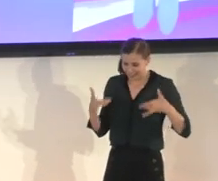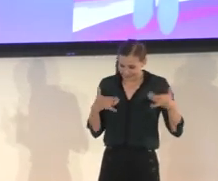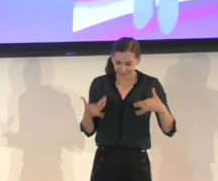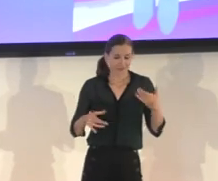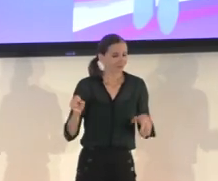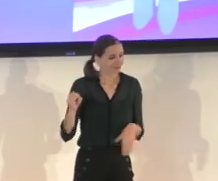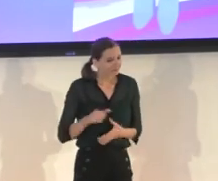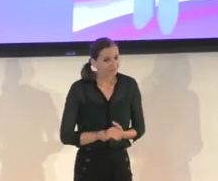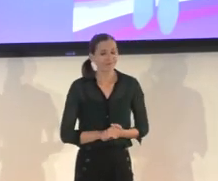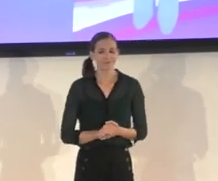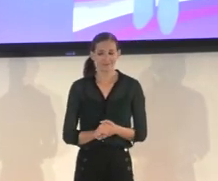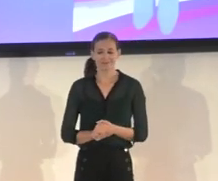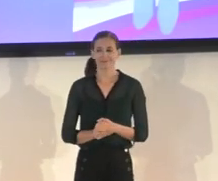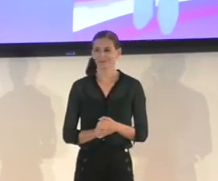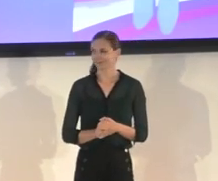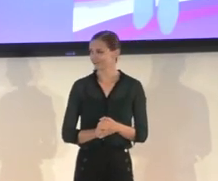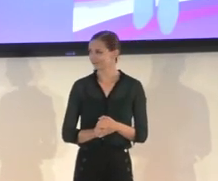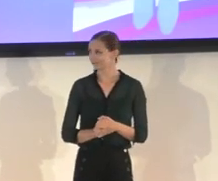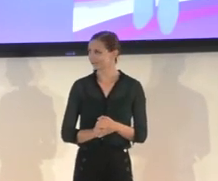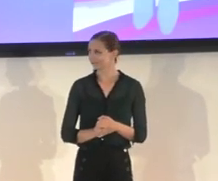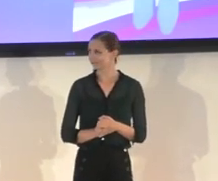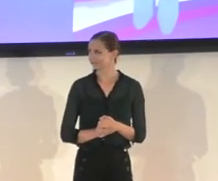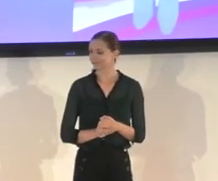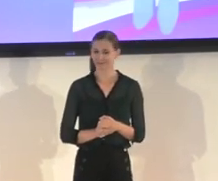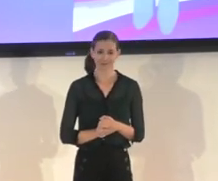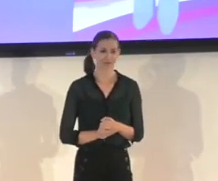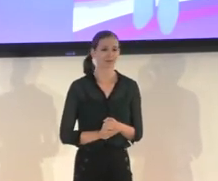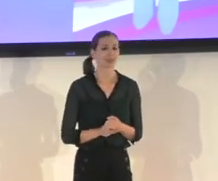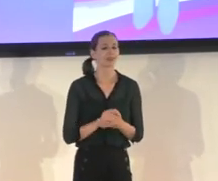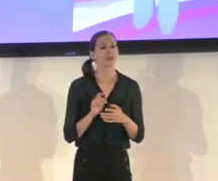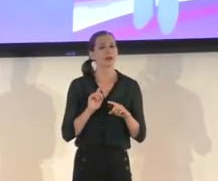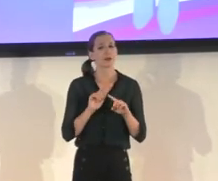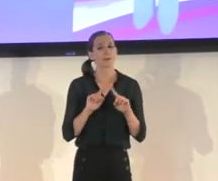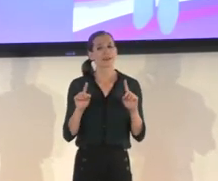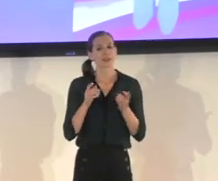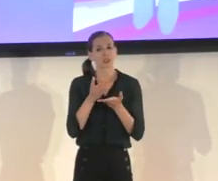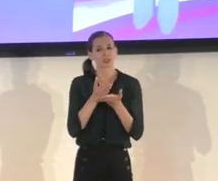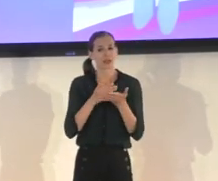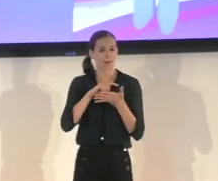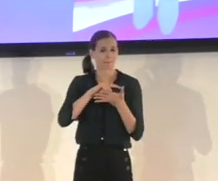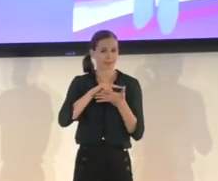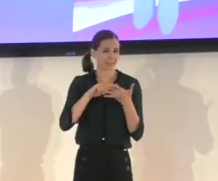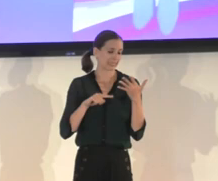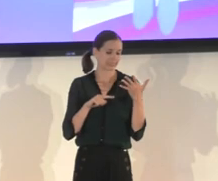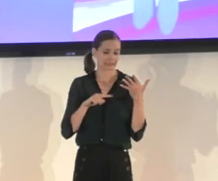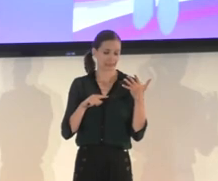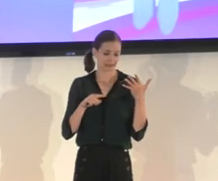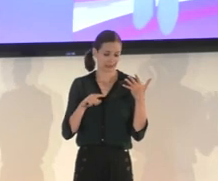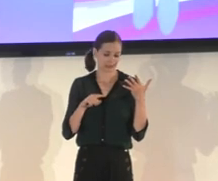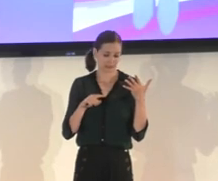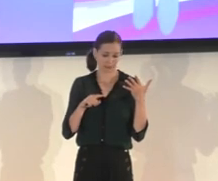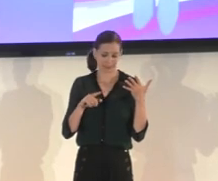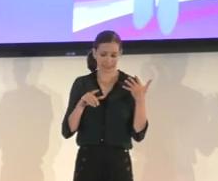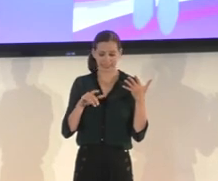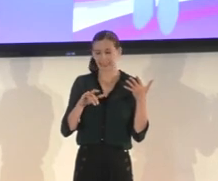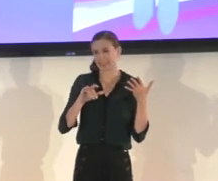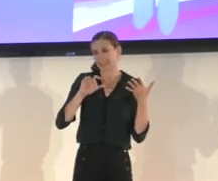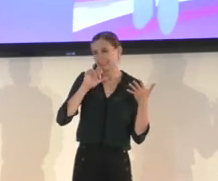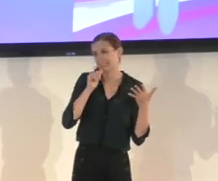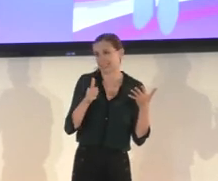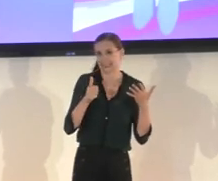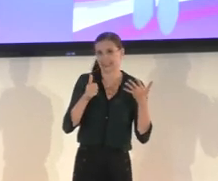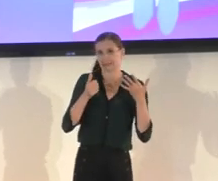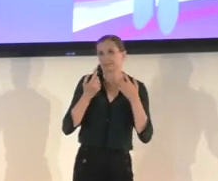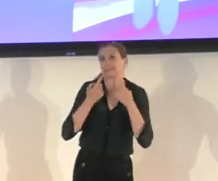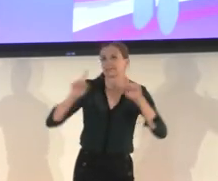But there are some things that we didn't get to in this and would have liked to and would like to see in the future and maybe